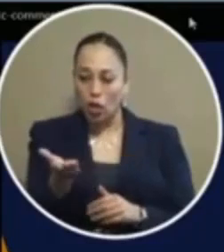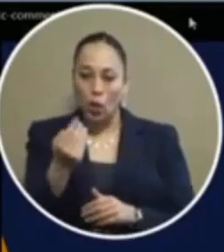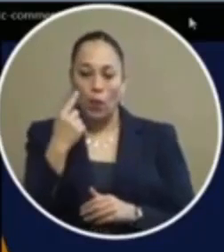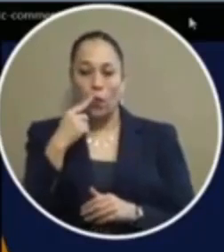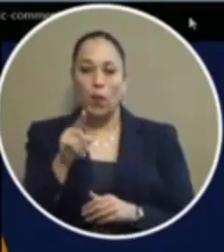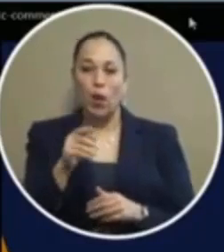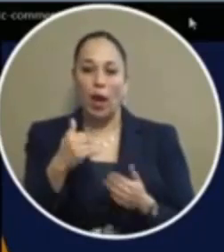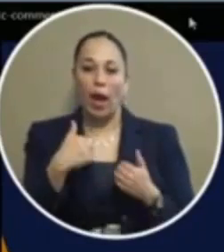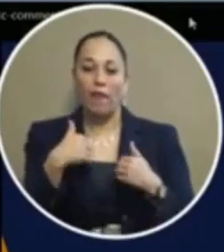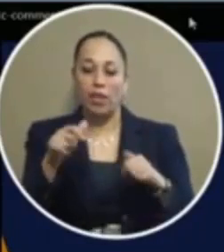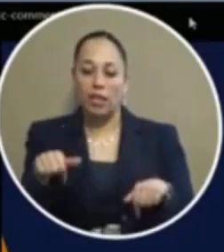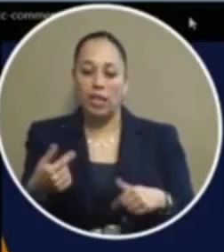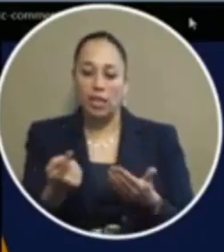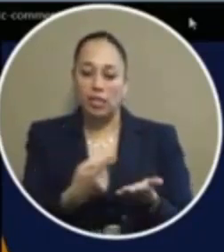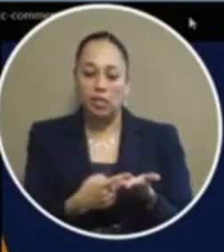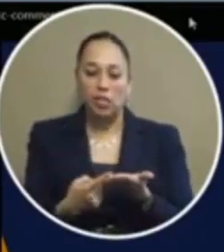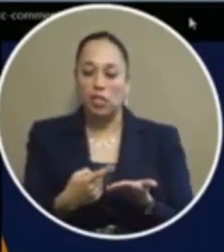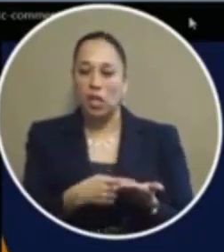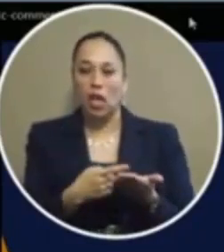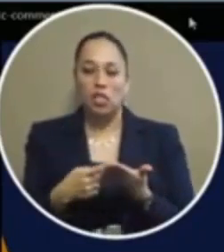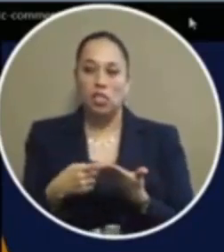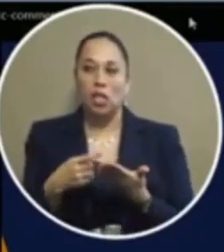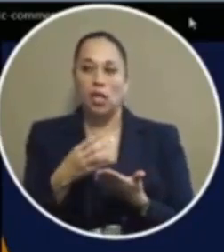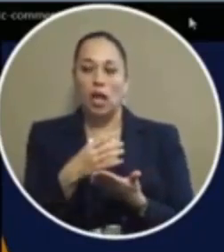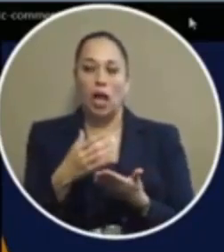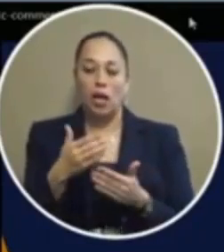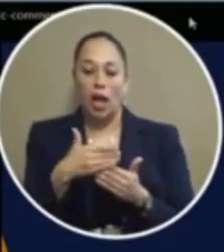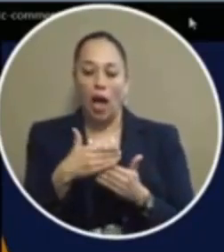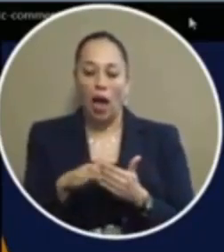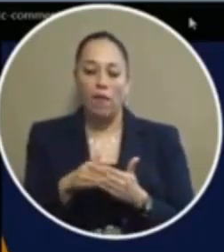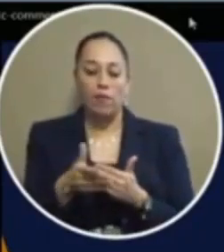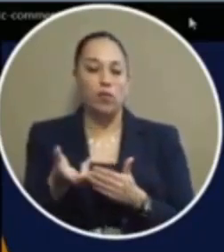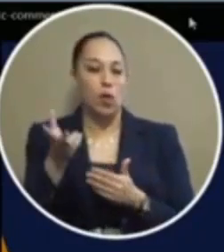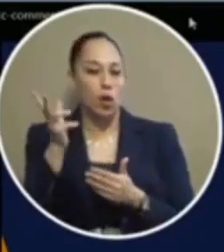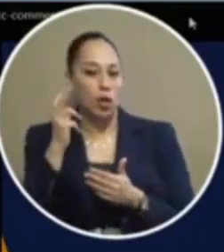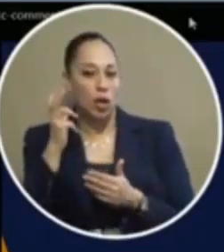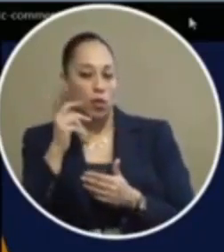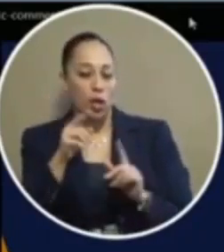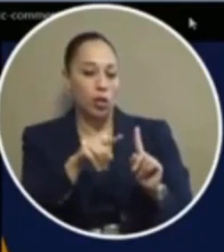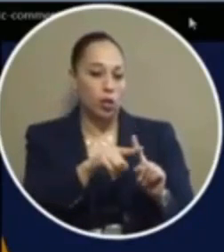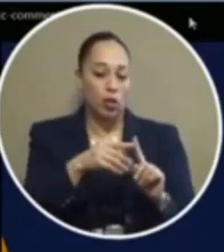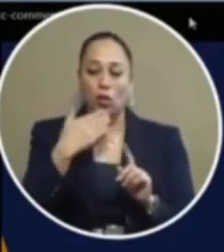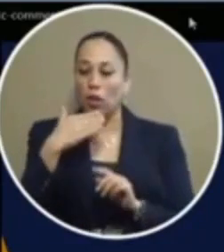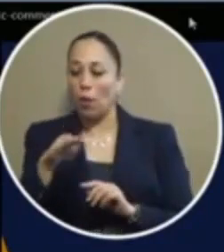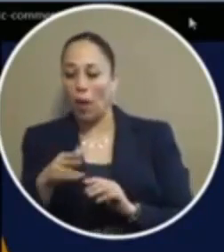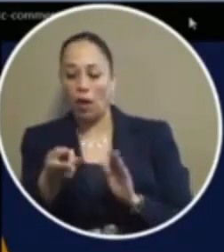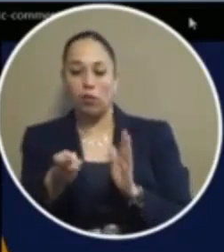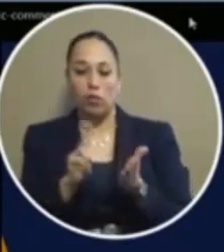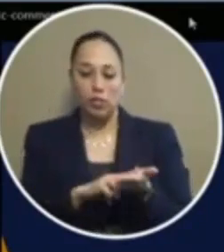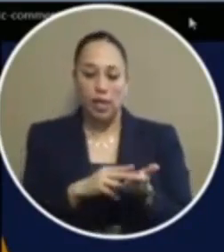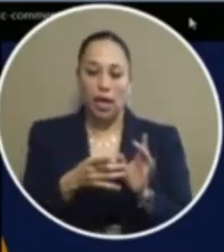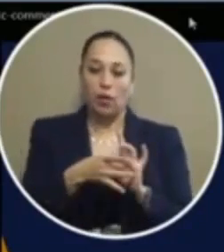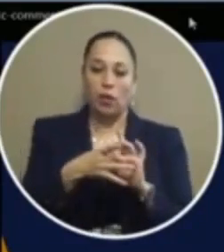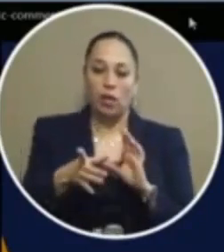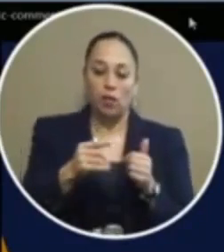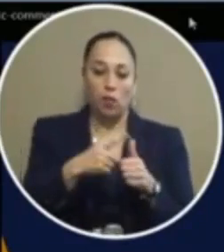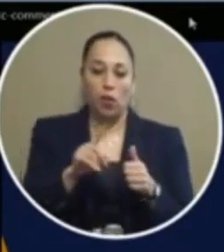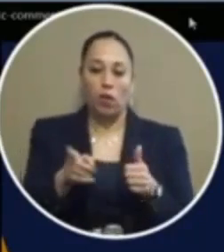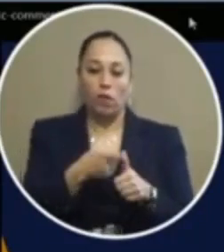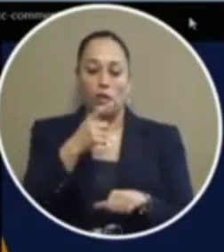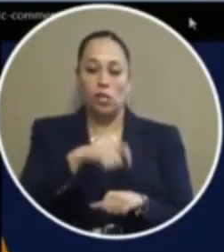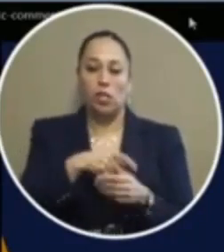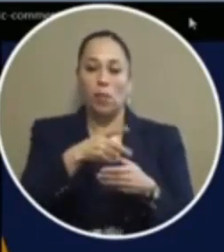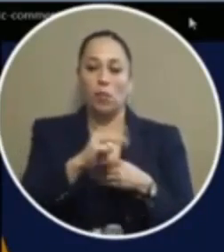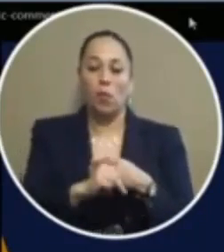having this discussion and uh after hearing uh pros and cons of sight and release versus the first chance program